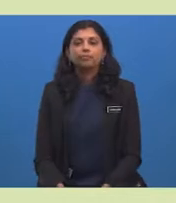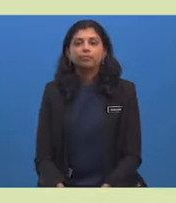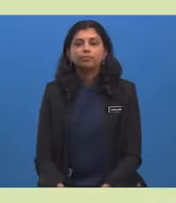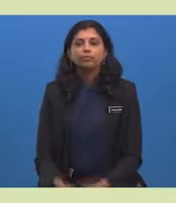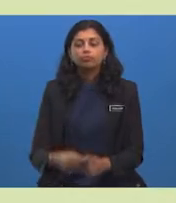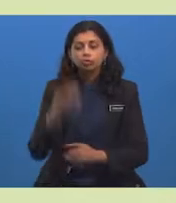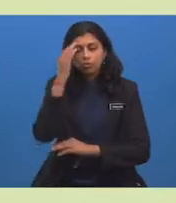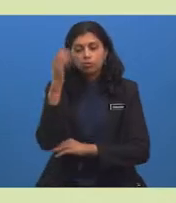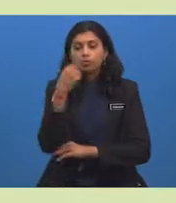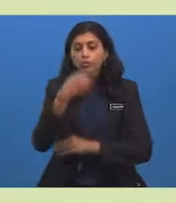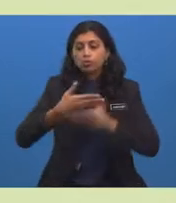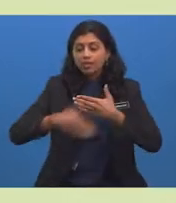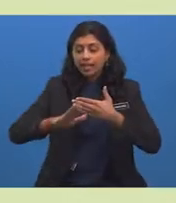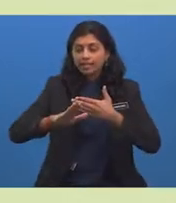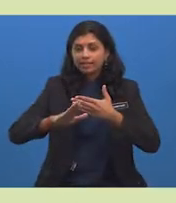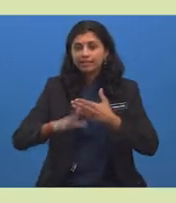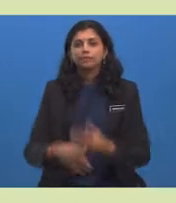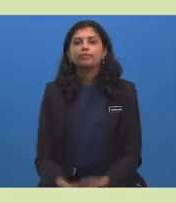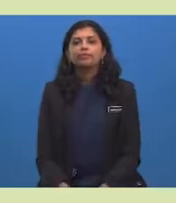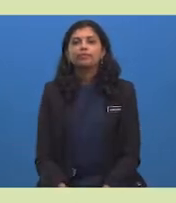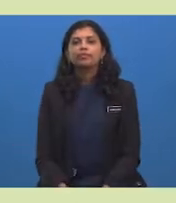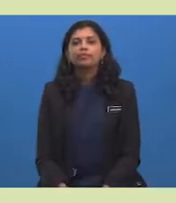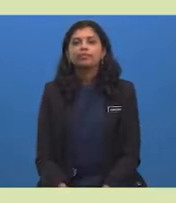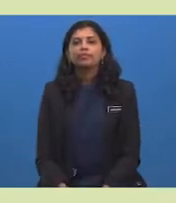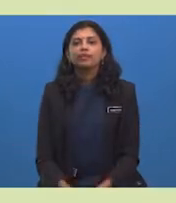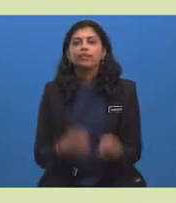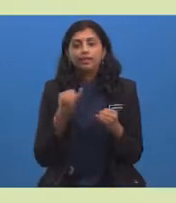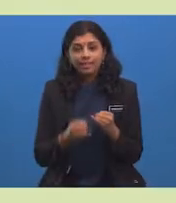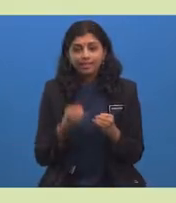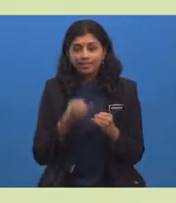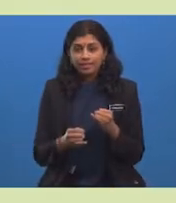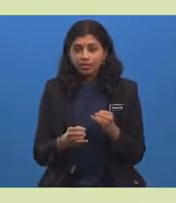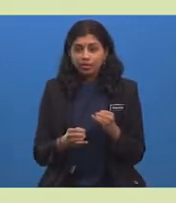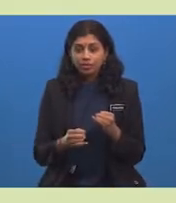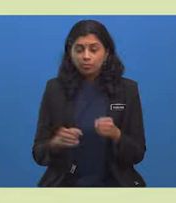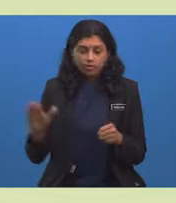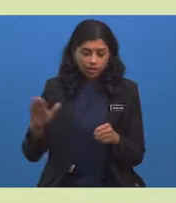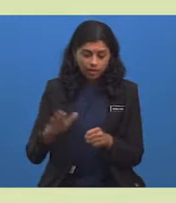You need to sign your name to indicate the sender. 10.